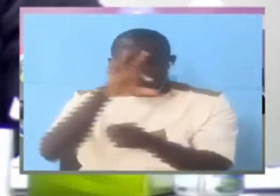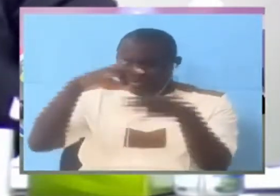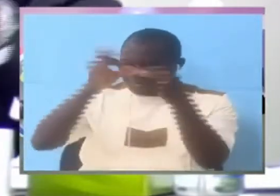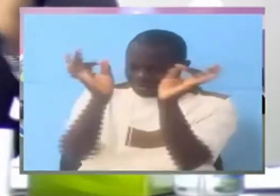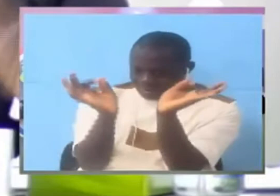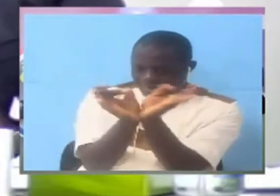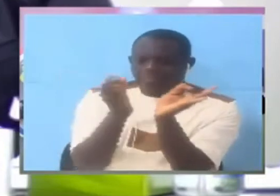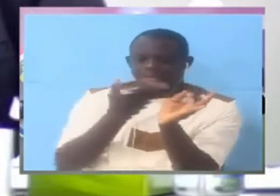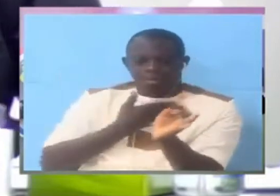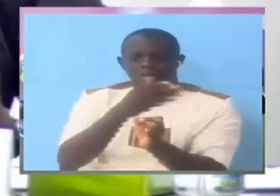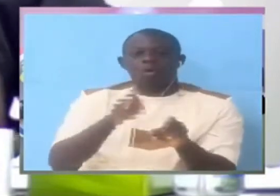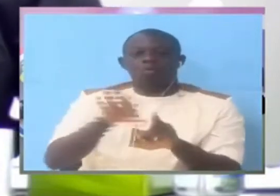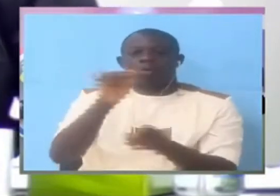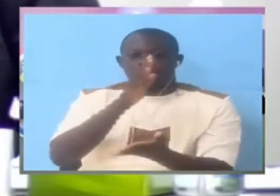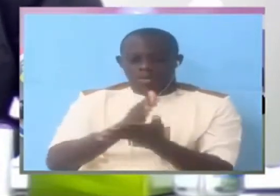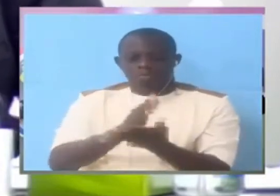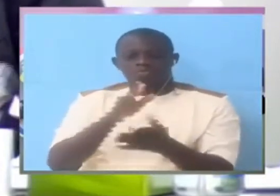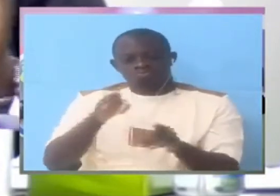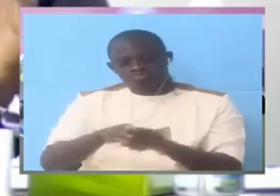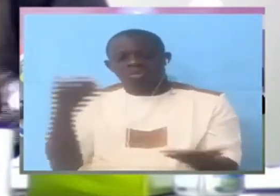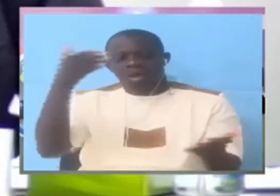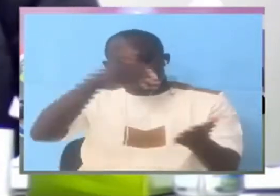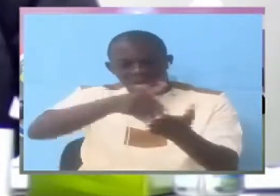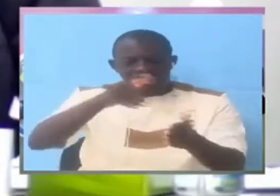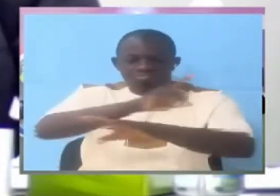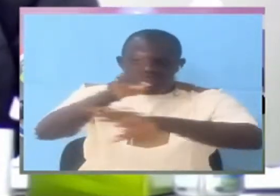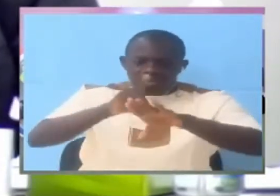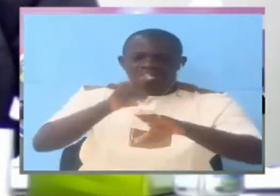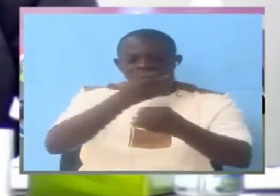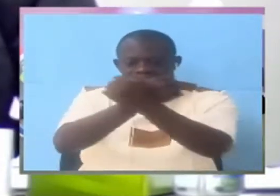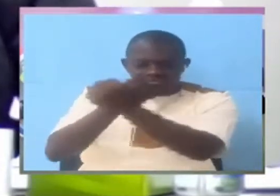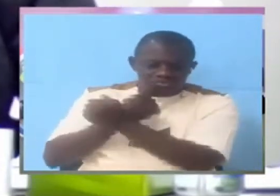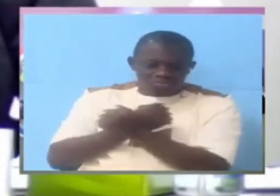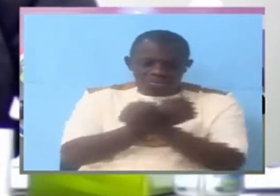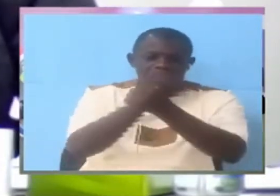which went to the ground and arrested those who were part of this demonstration.